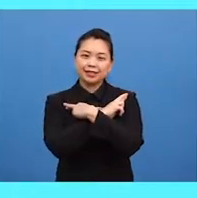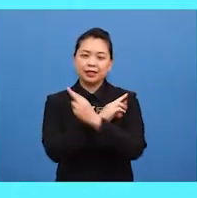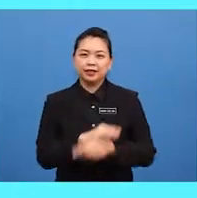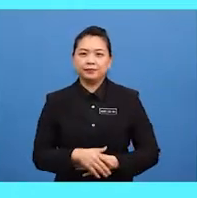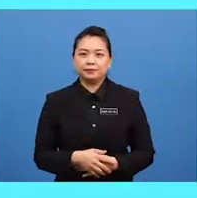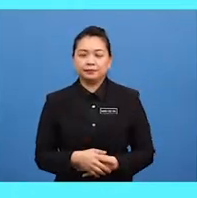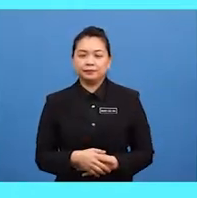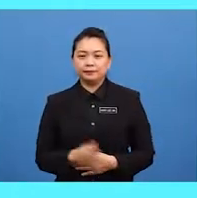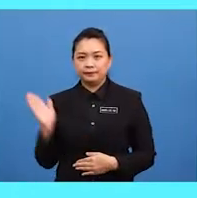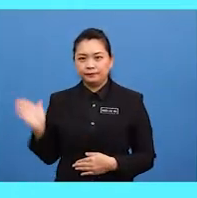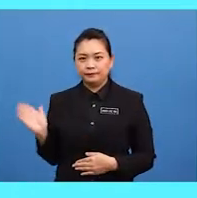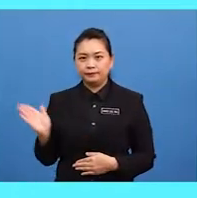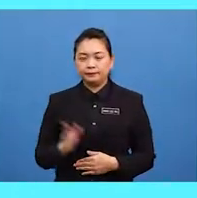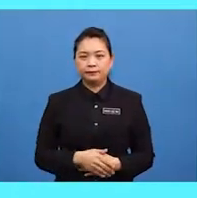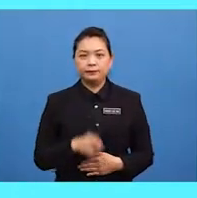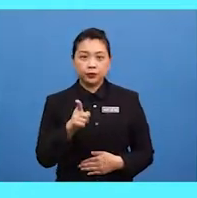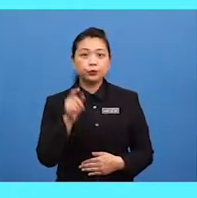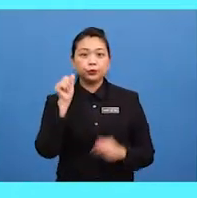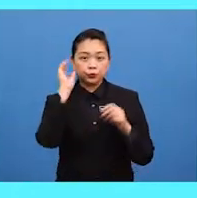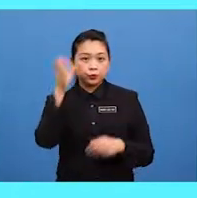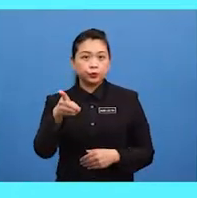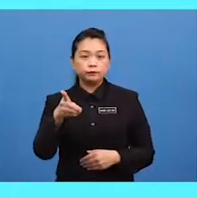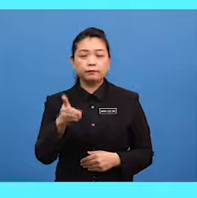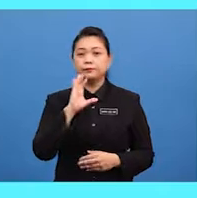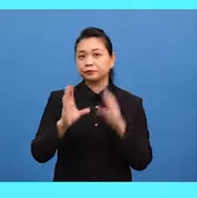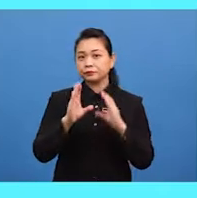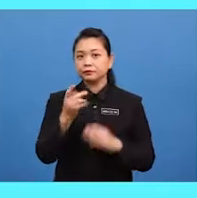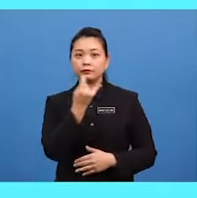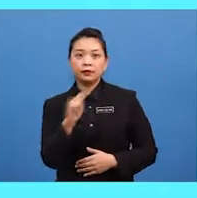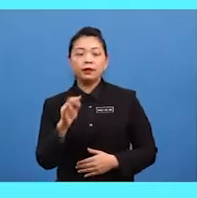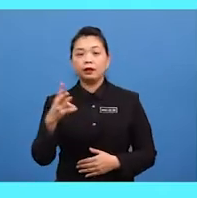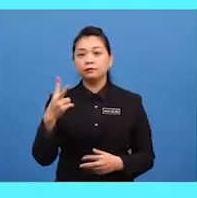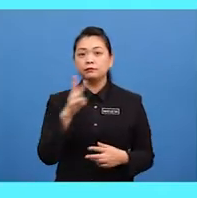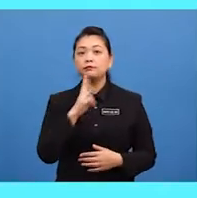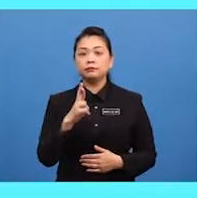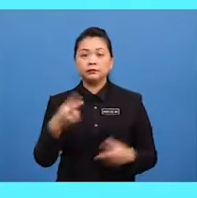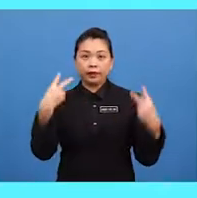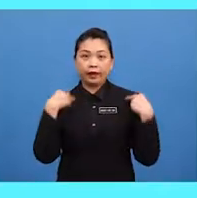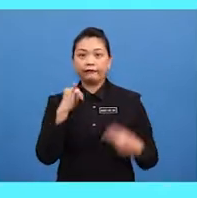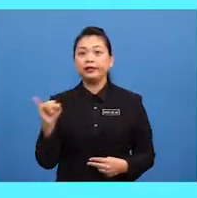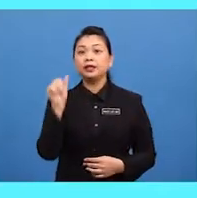here you could say that they are having a conversation